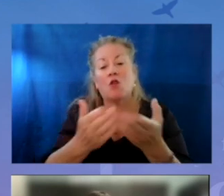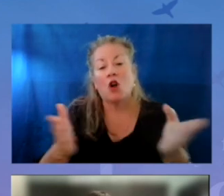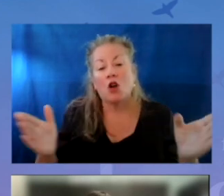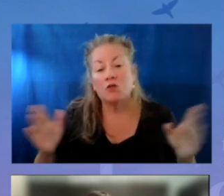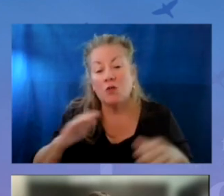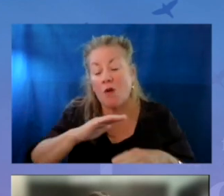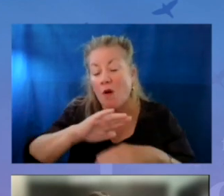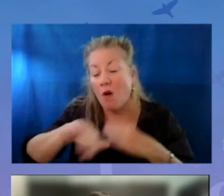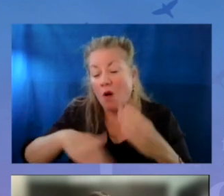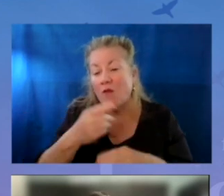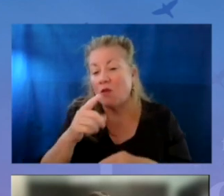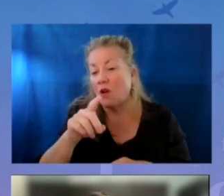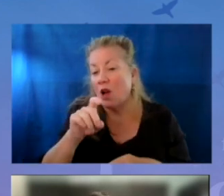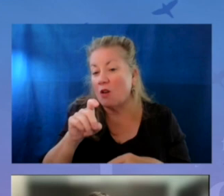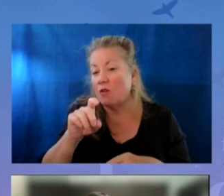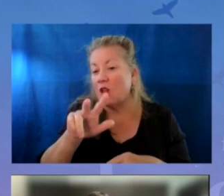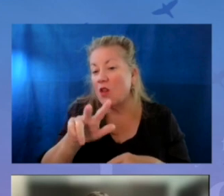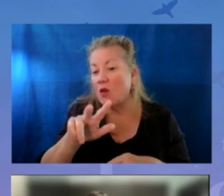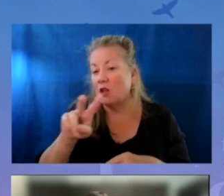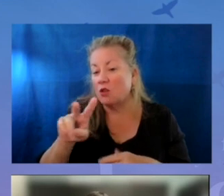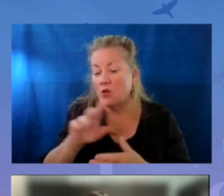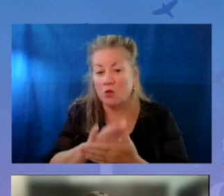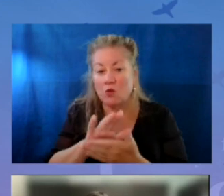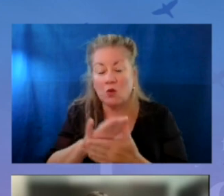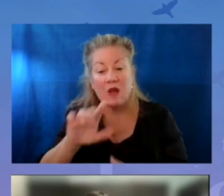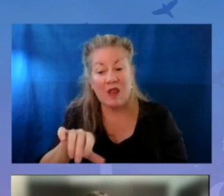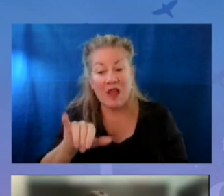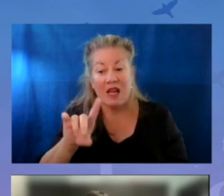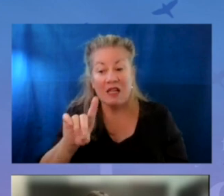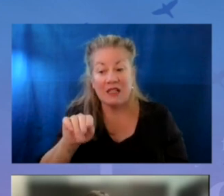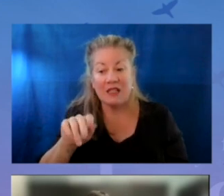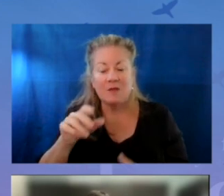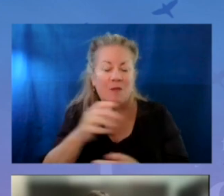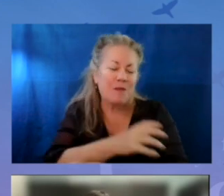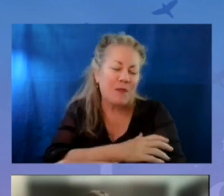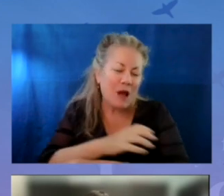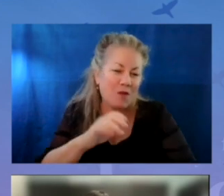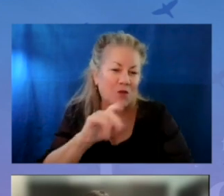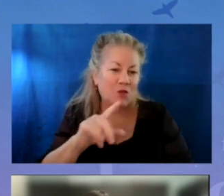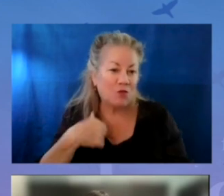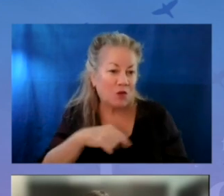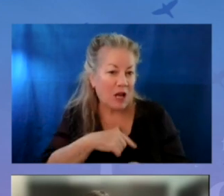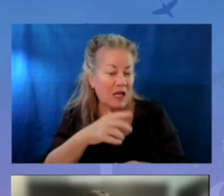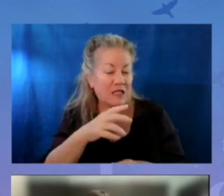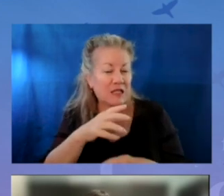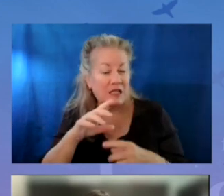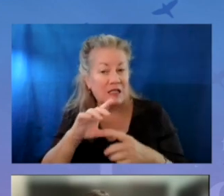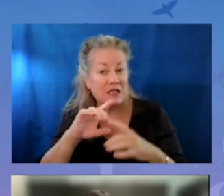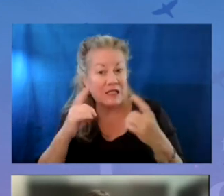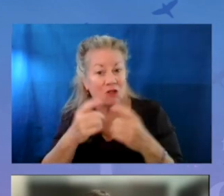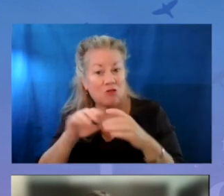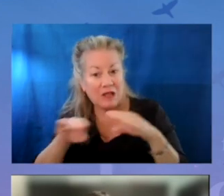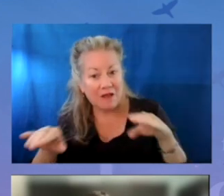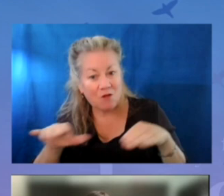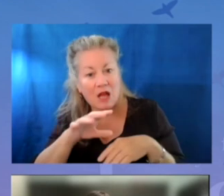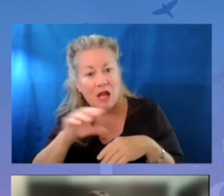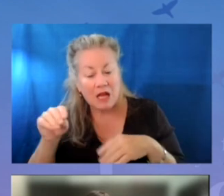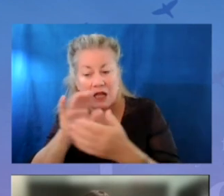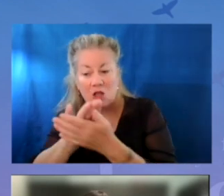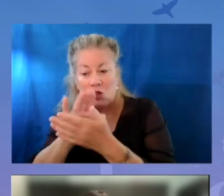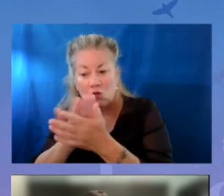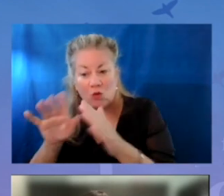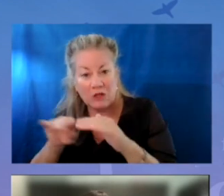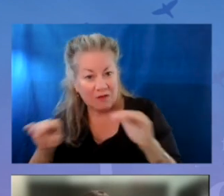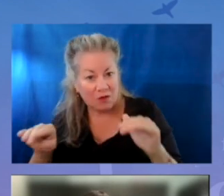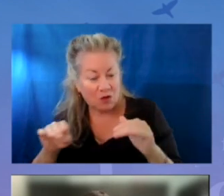schools. And really what we're finding is that data has been a powerful tool, both for us at the district level and at the